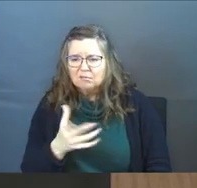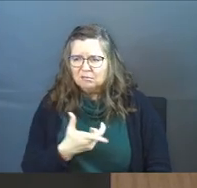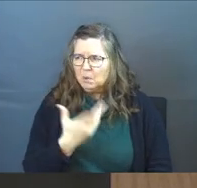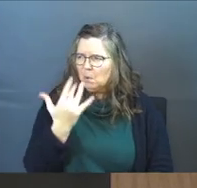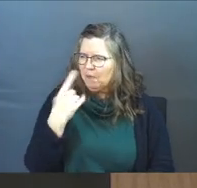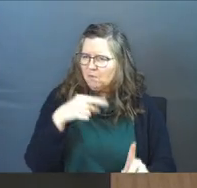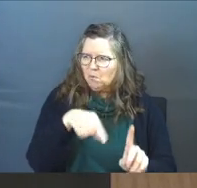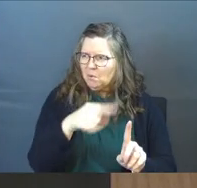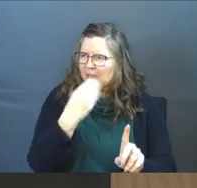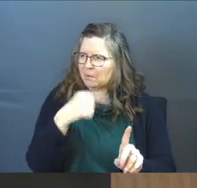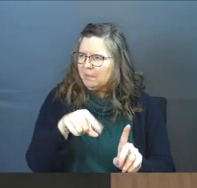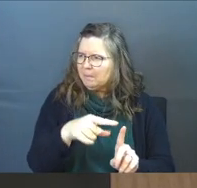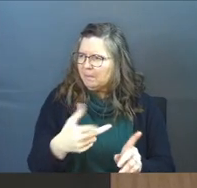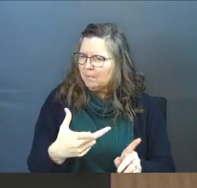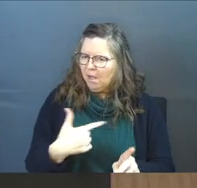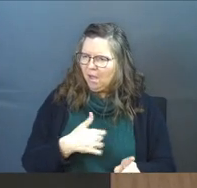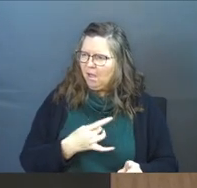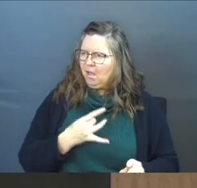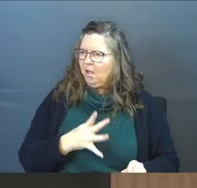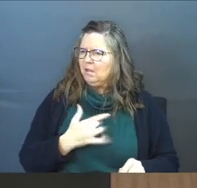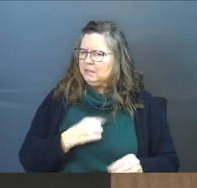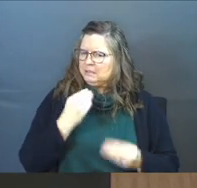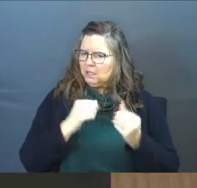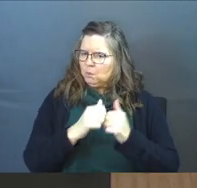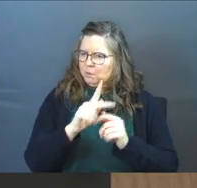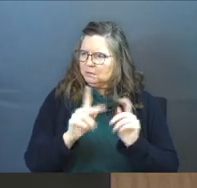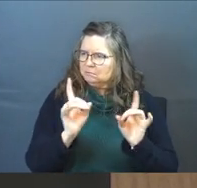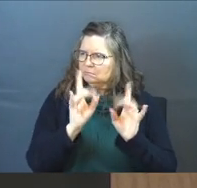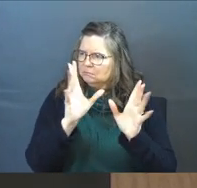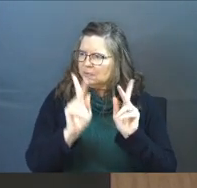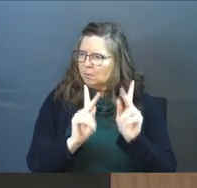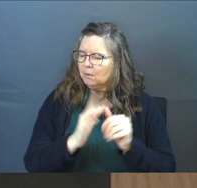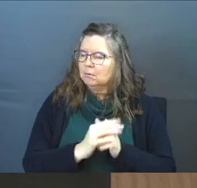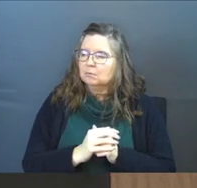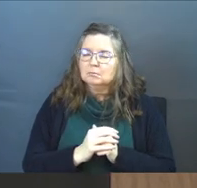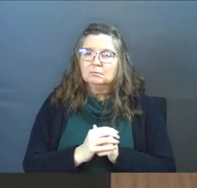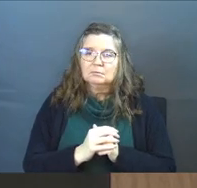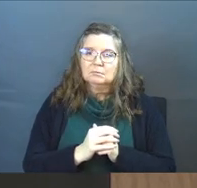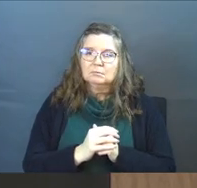Scum! How dare he have dinner with such scum?